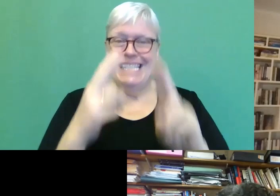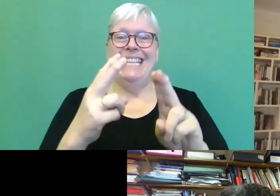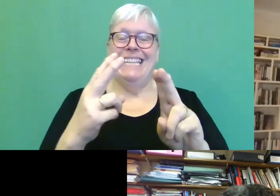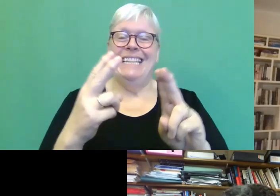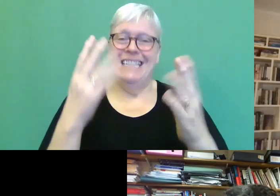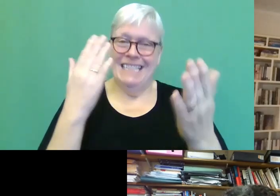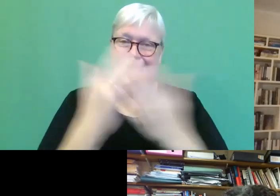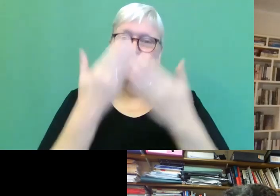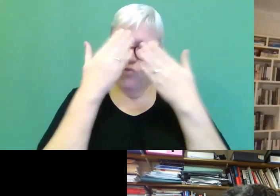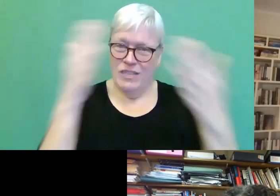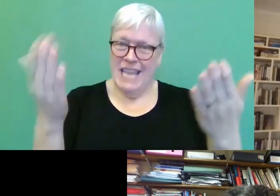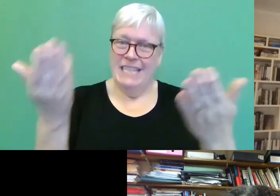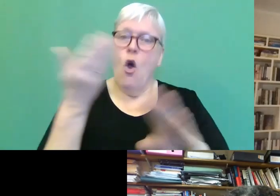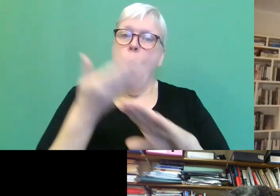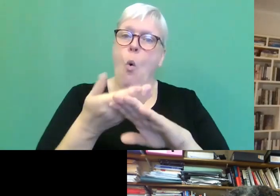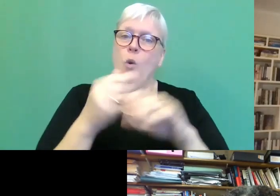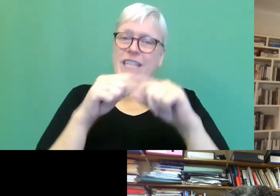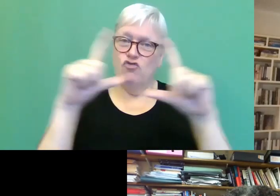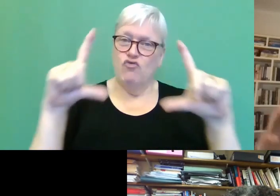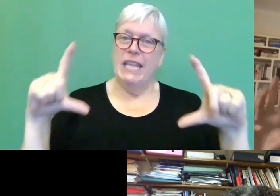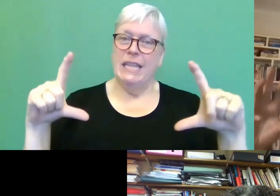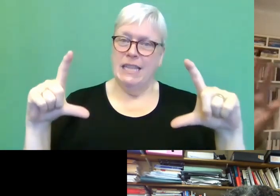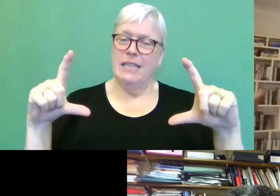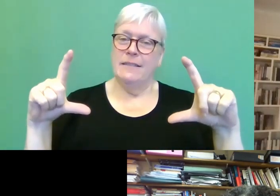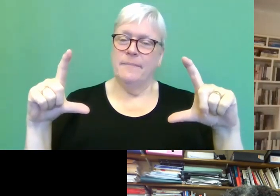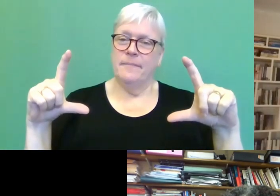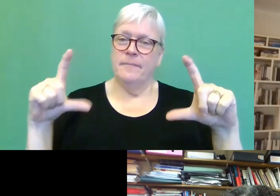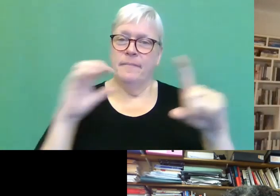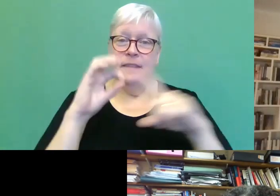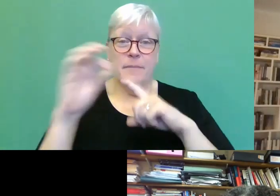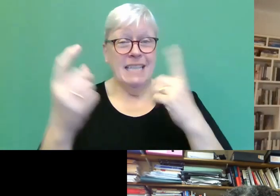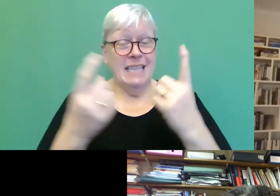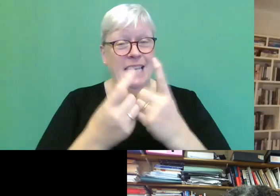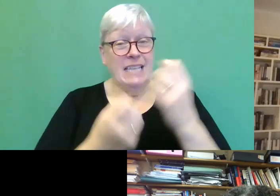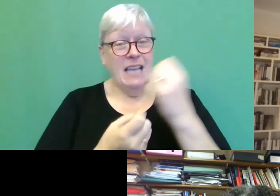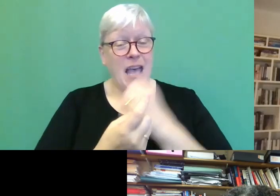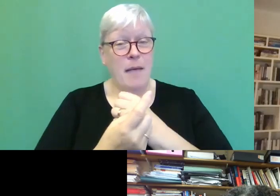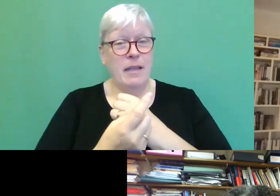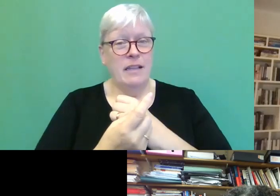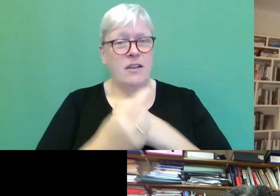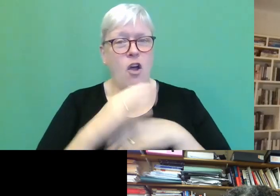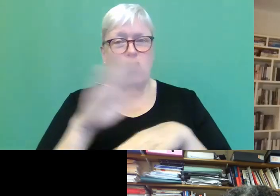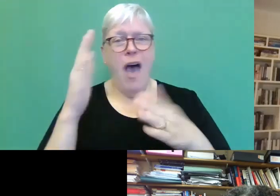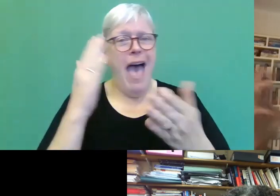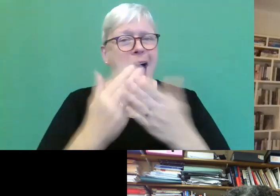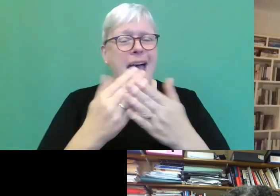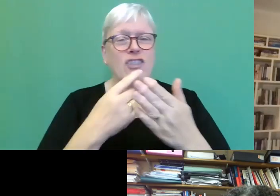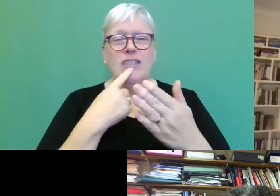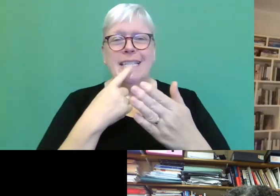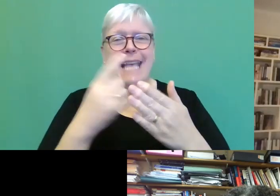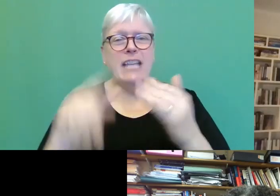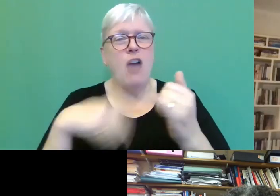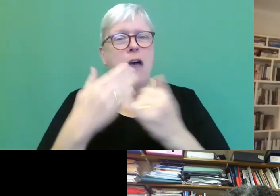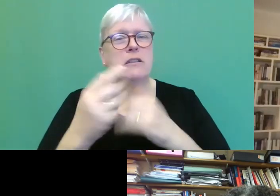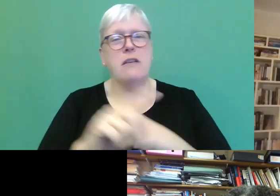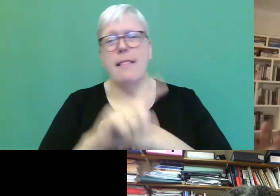on screen, um, certain things that happen or are not disclosed until later, need to be brought